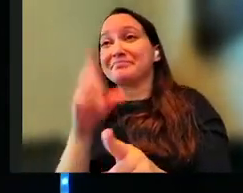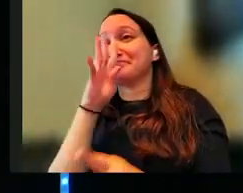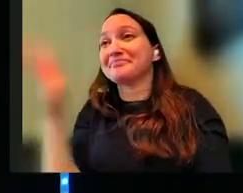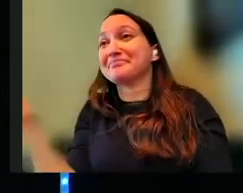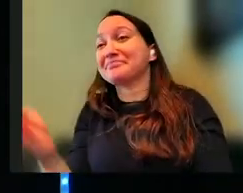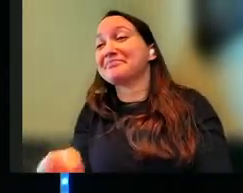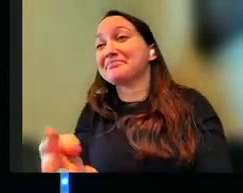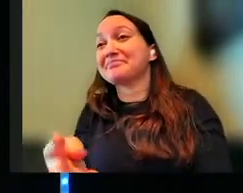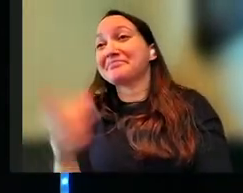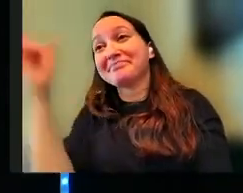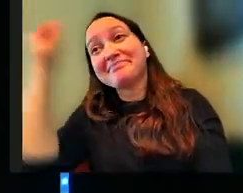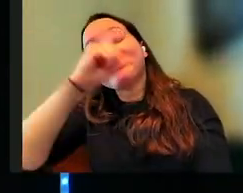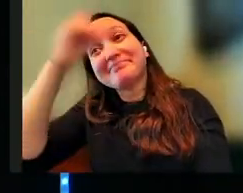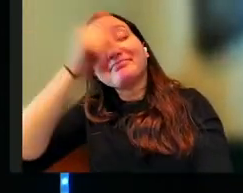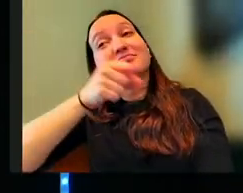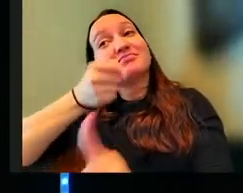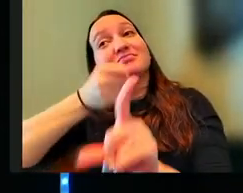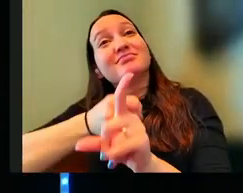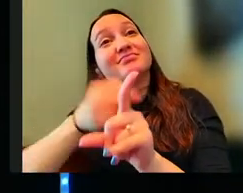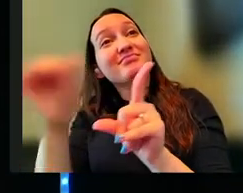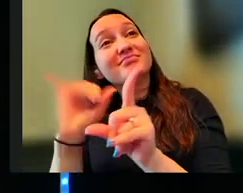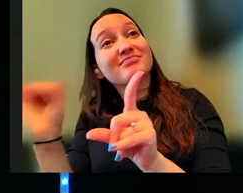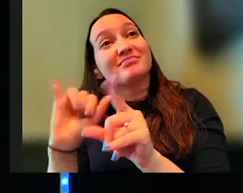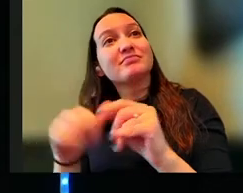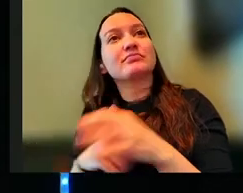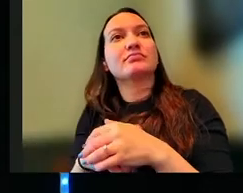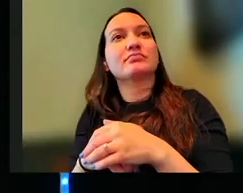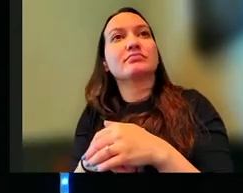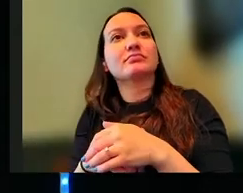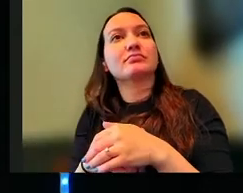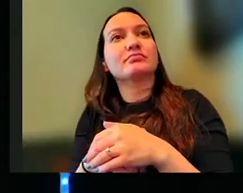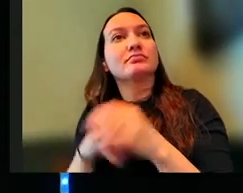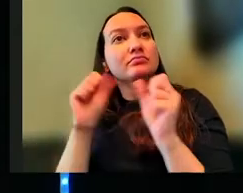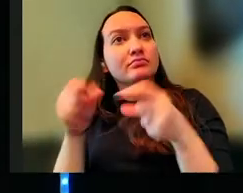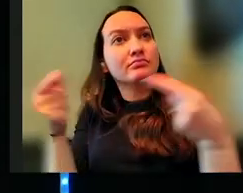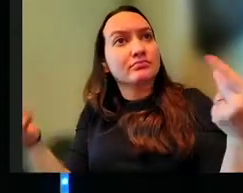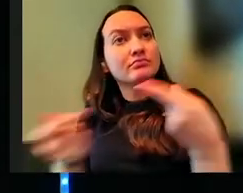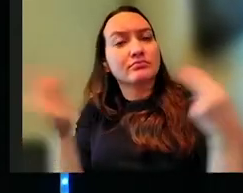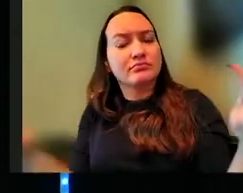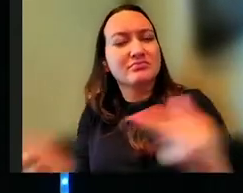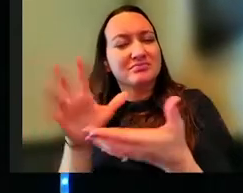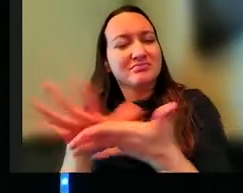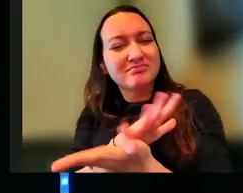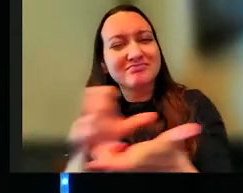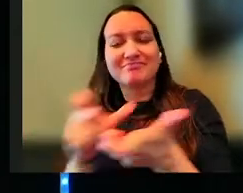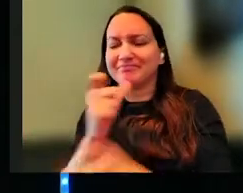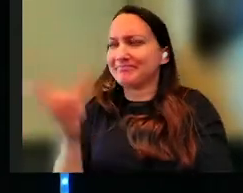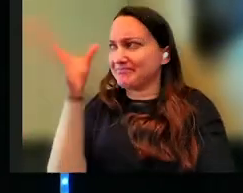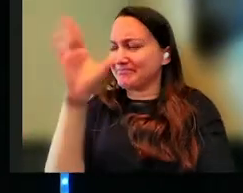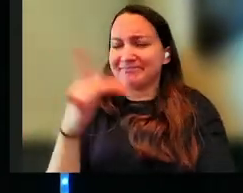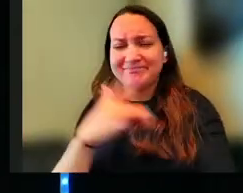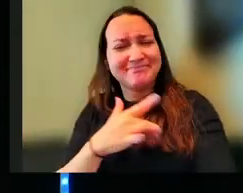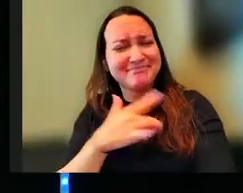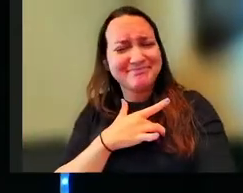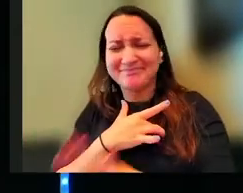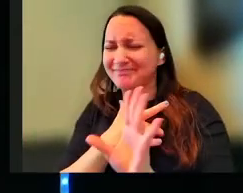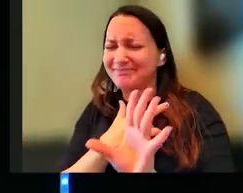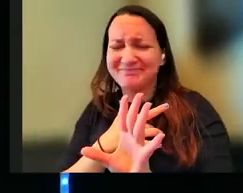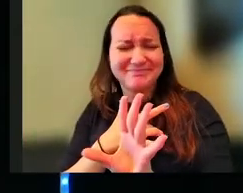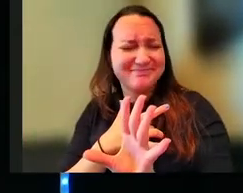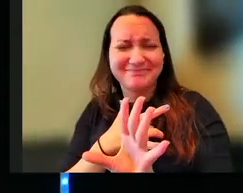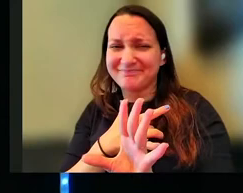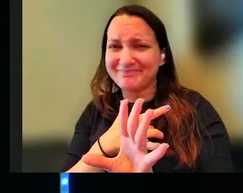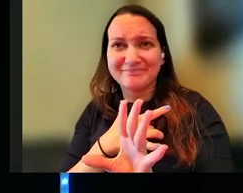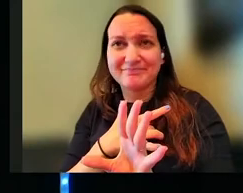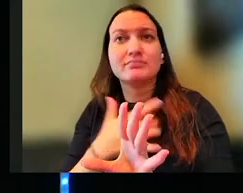there's impact as well, and things can bring hurt and pain and damage, but that's not God's heart for us. He wants to bring